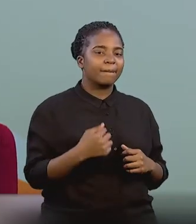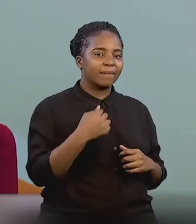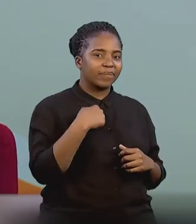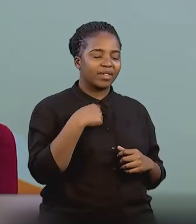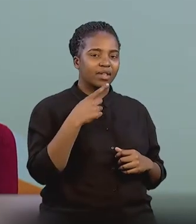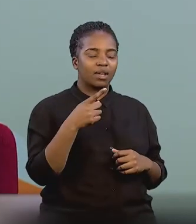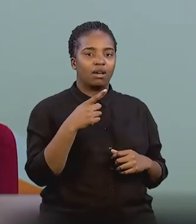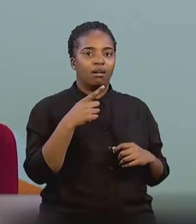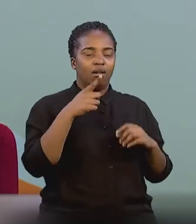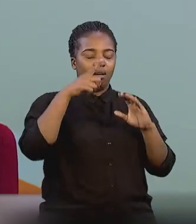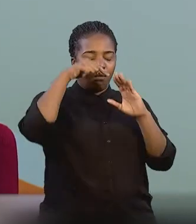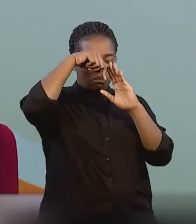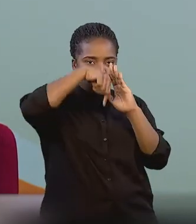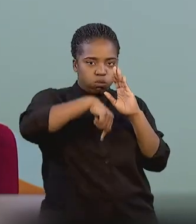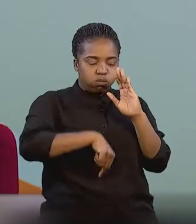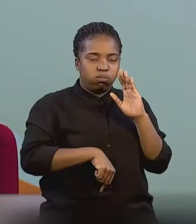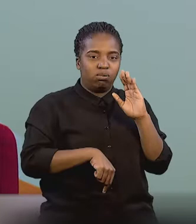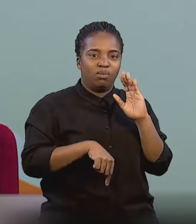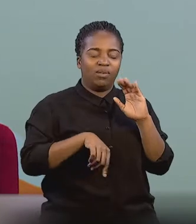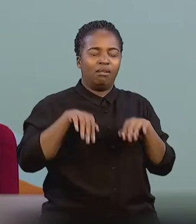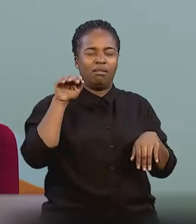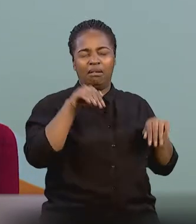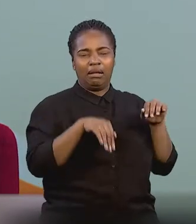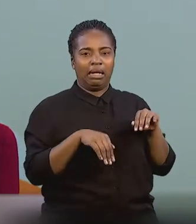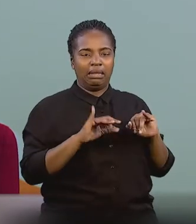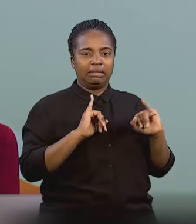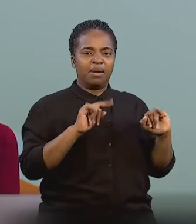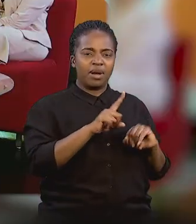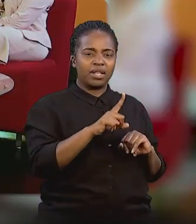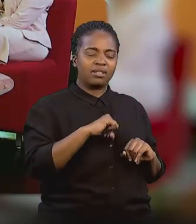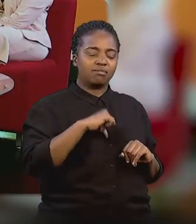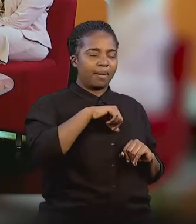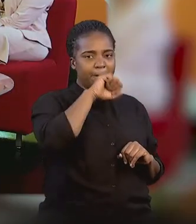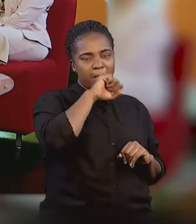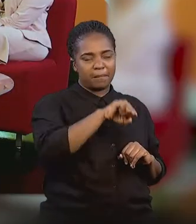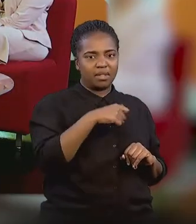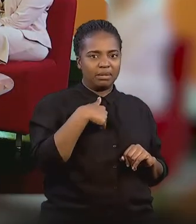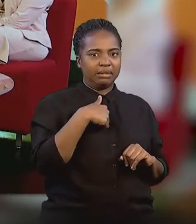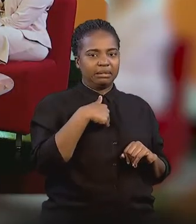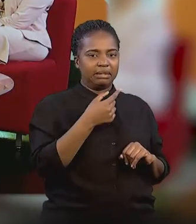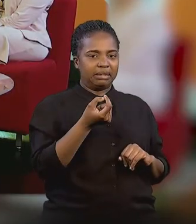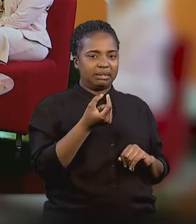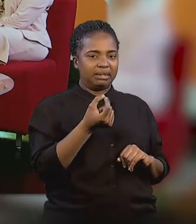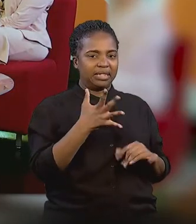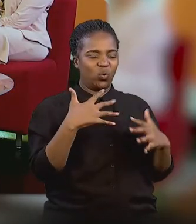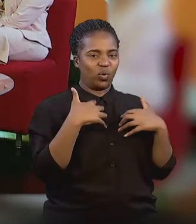scuba diving's the worst. Yes, because although he's very confident and he loves it to bits,